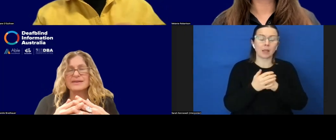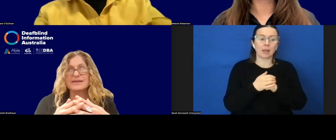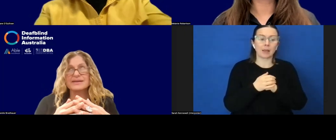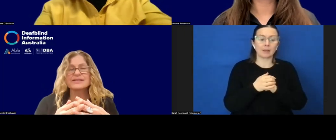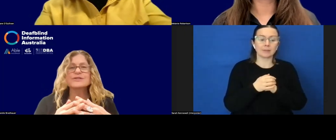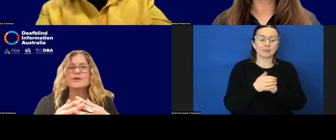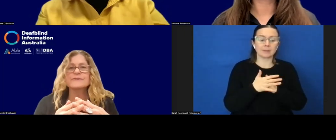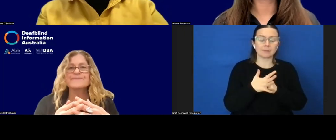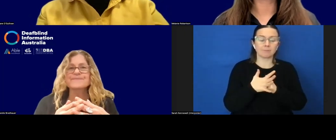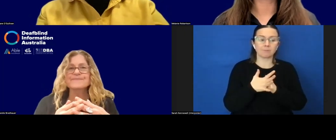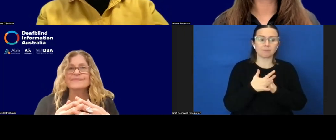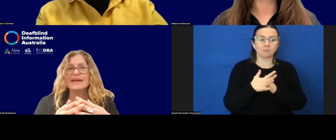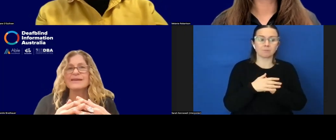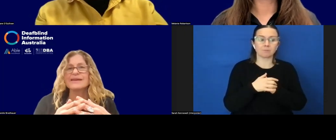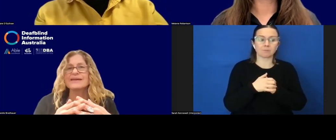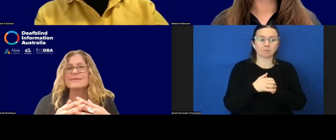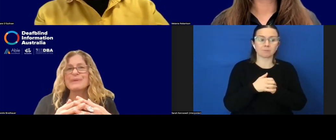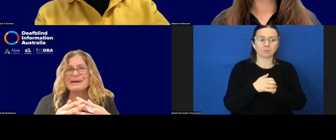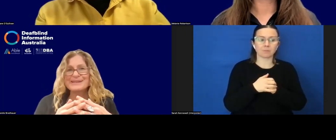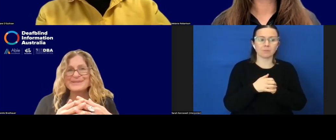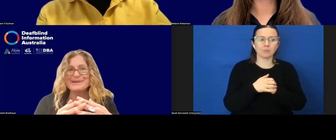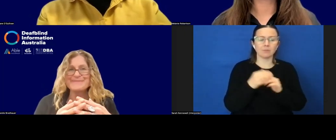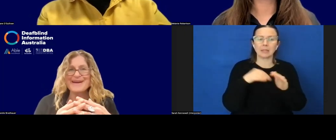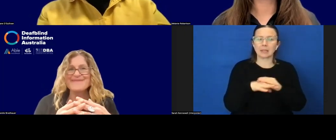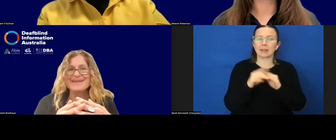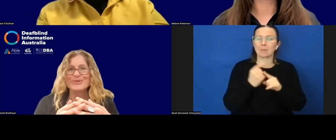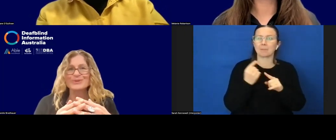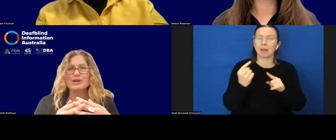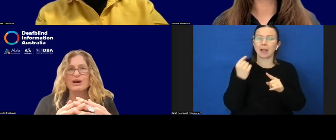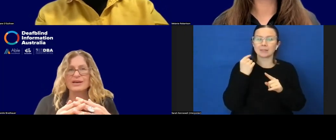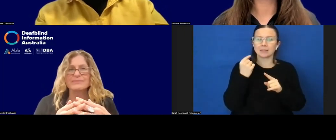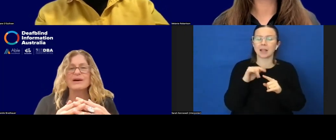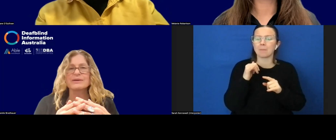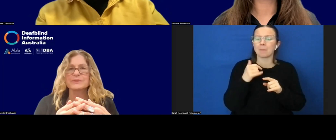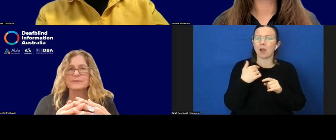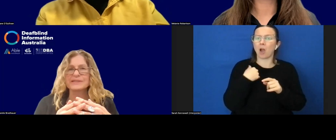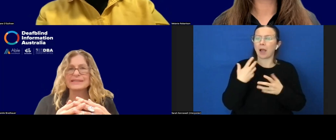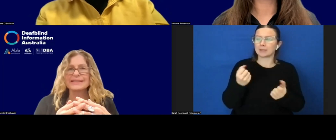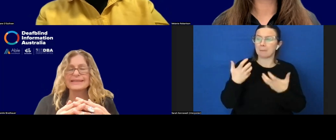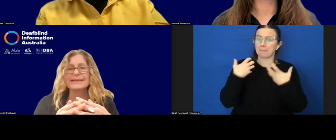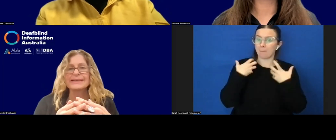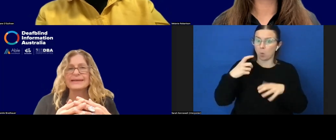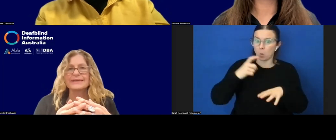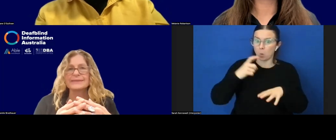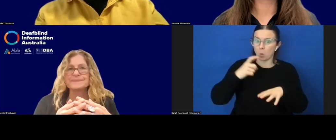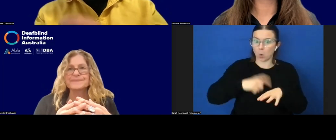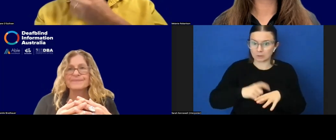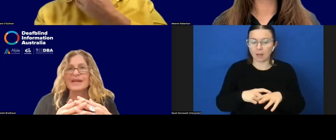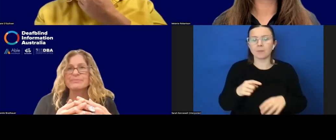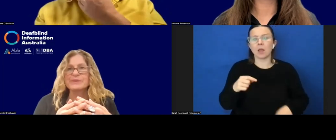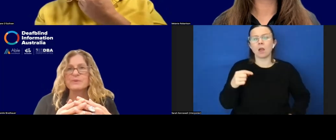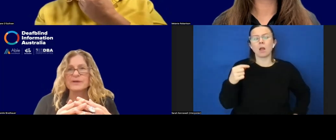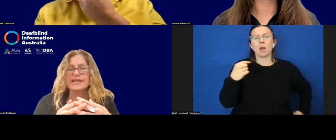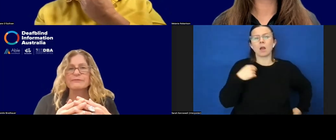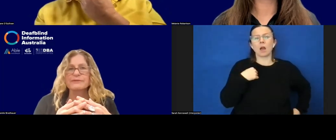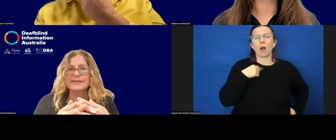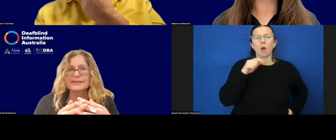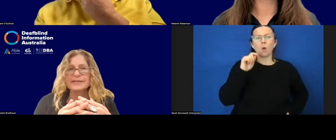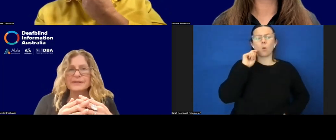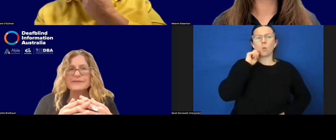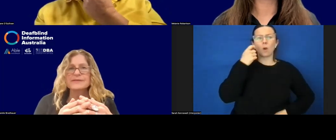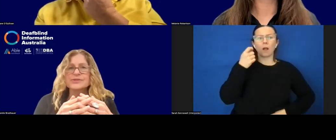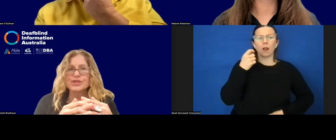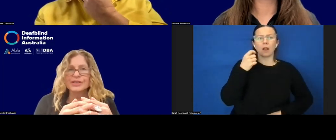And so in the past, where I may have had more time, I would really be working